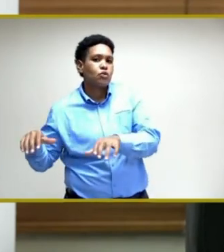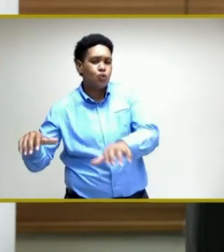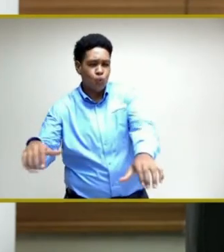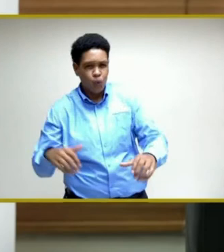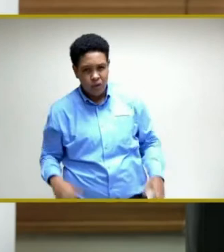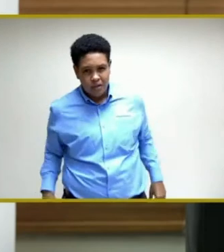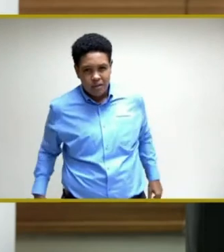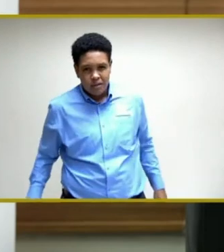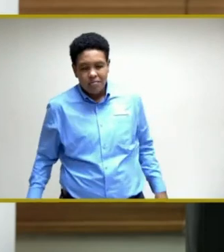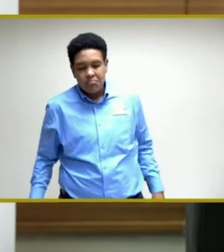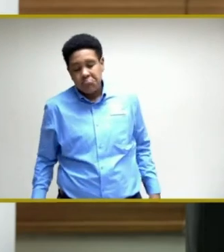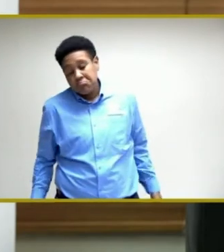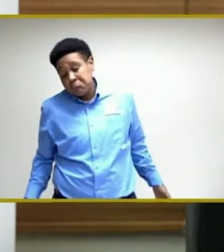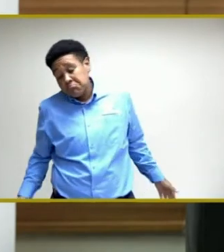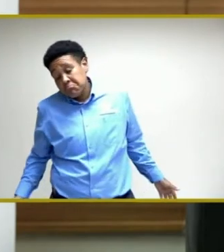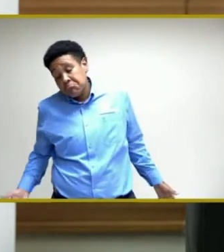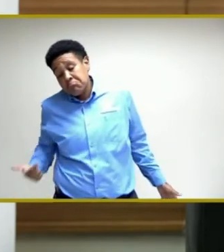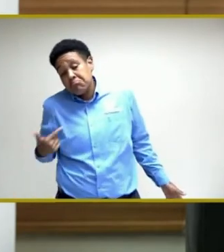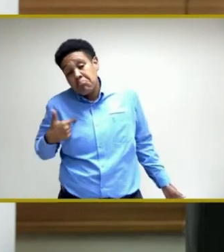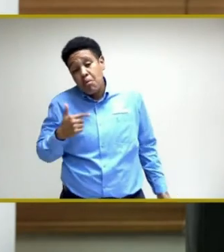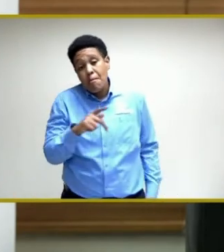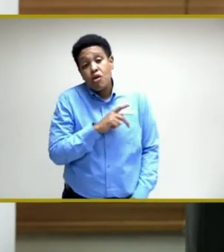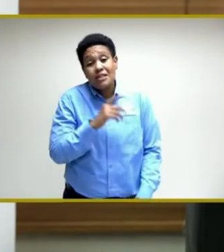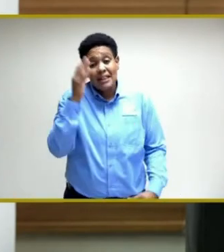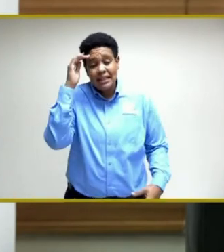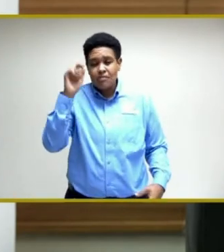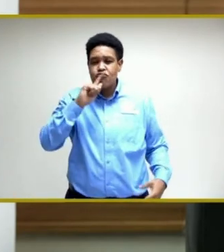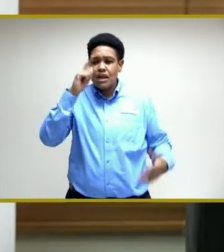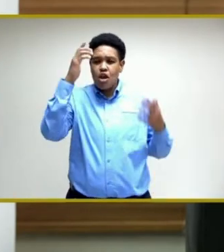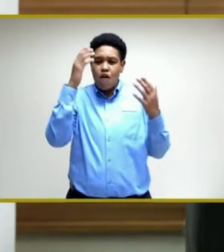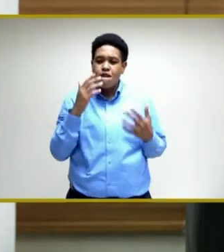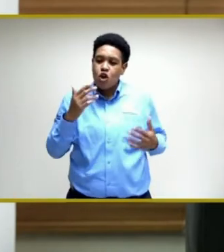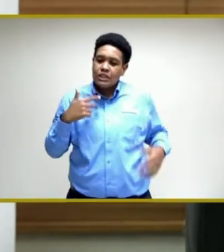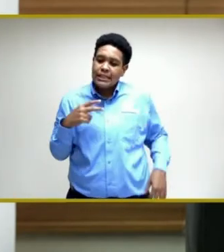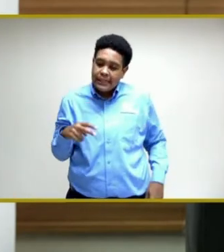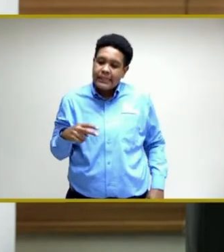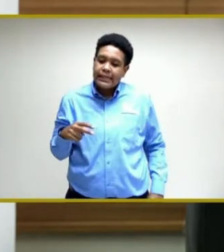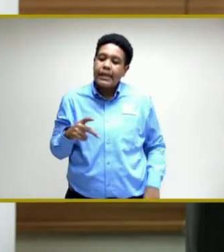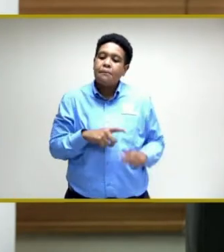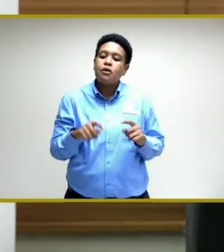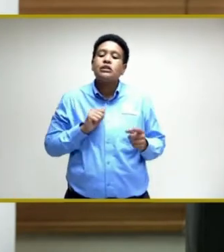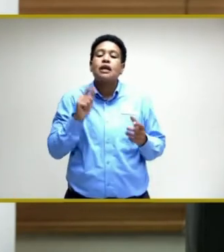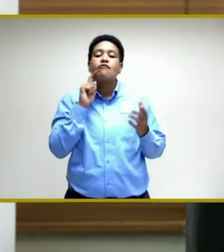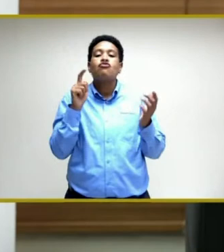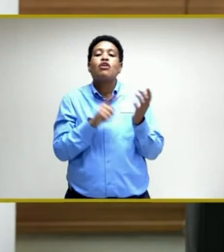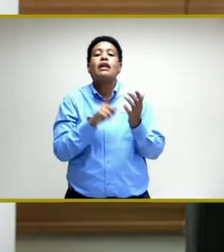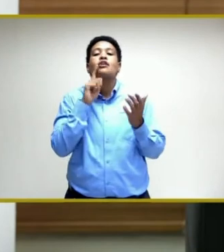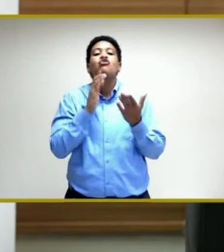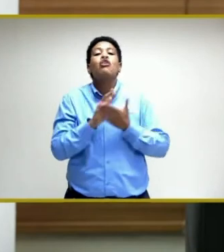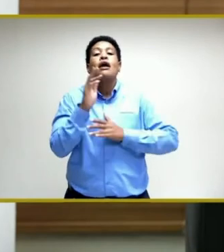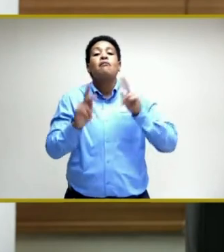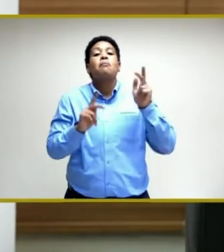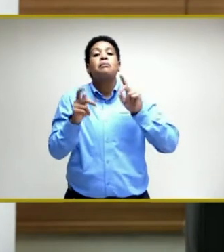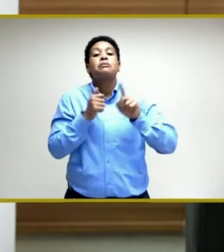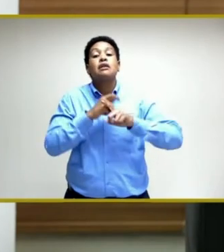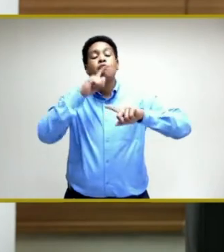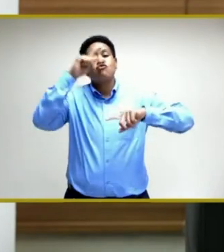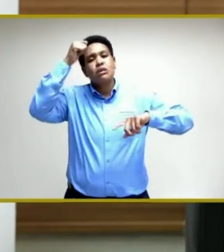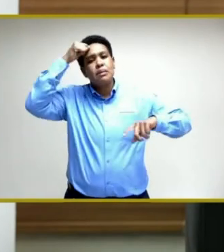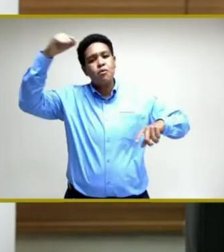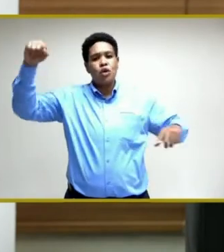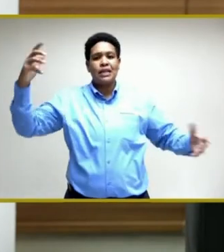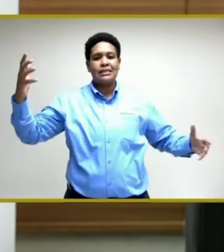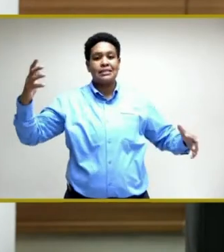I, I mean, I personally, I think it's unfortunate, but I recognize the right of persons to protest.